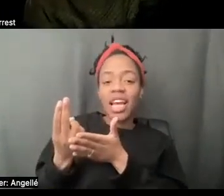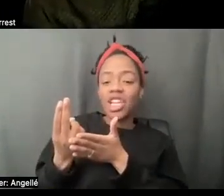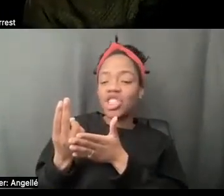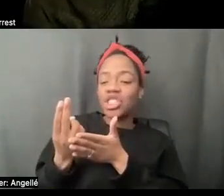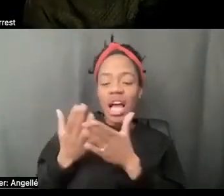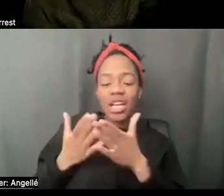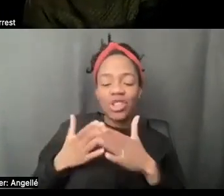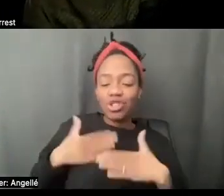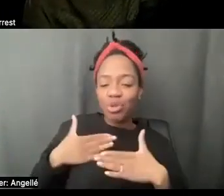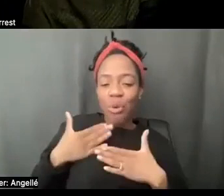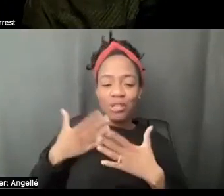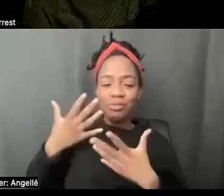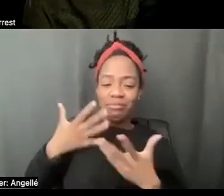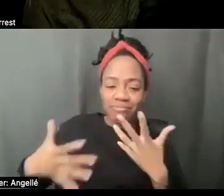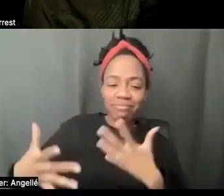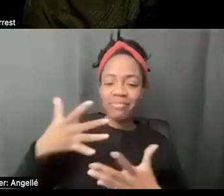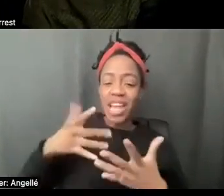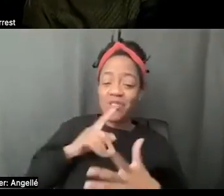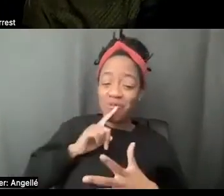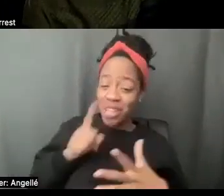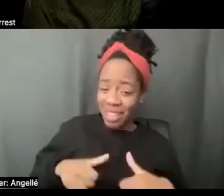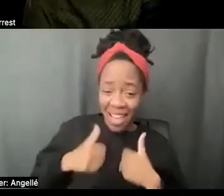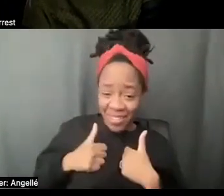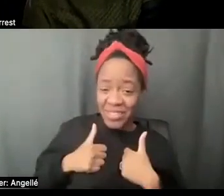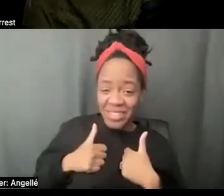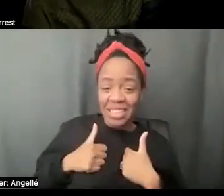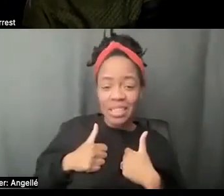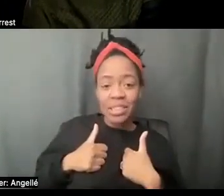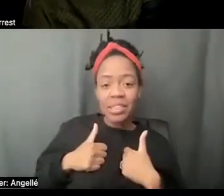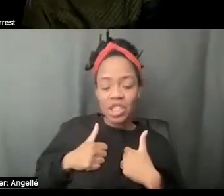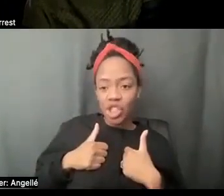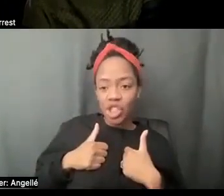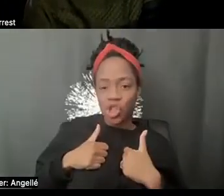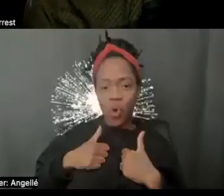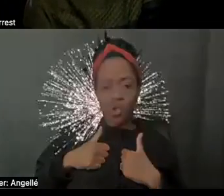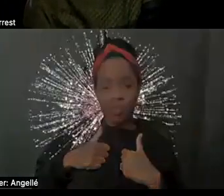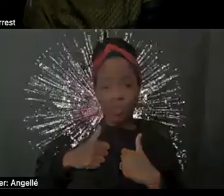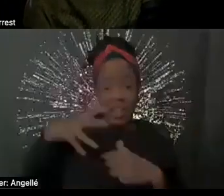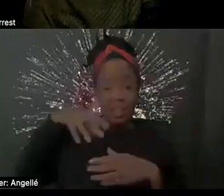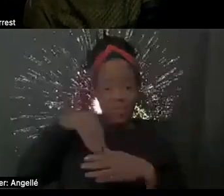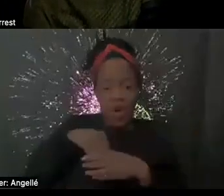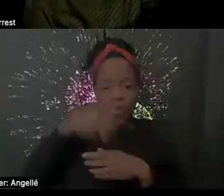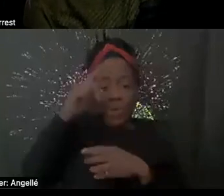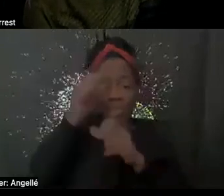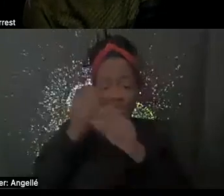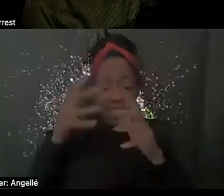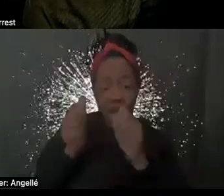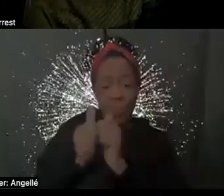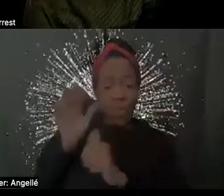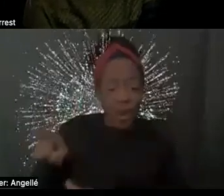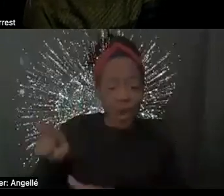to be around, like in real life. So being able to do a scene with her and really connect with her.